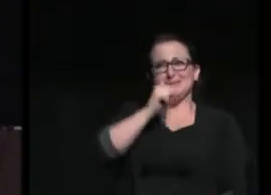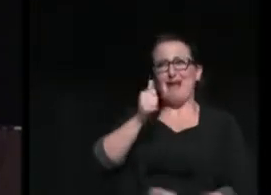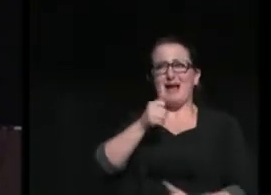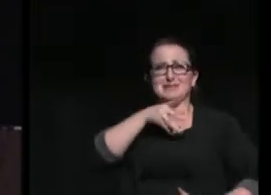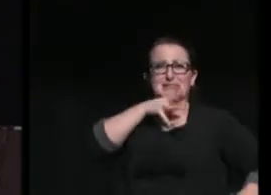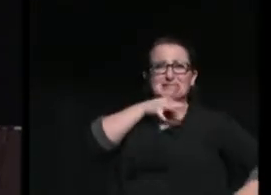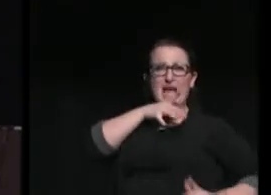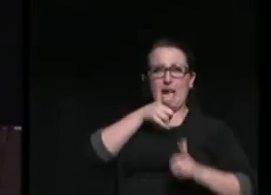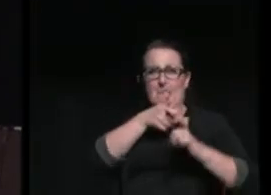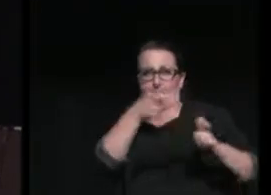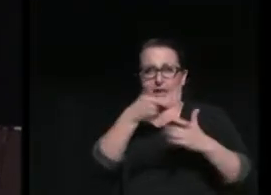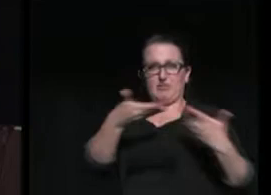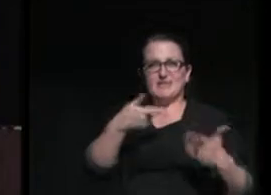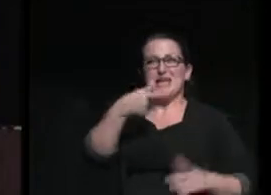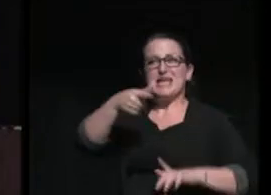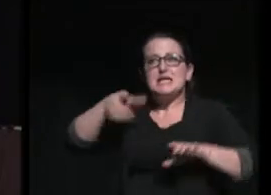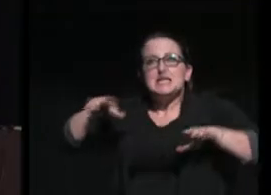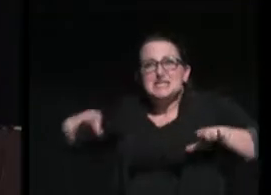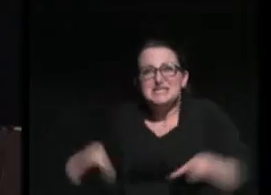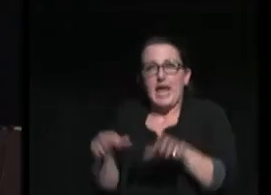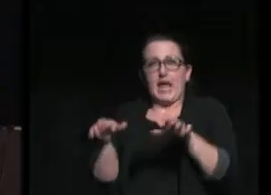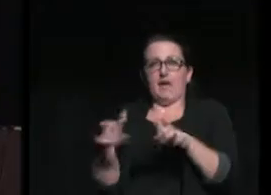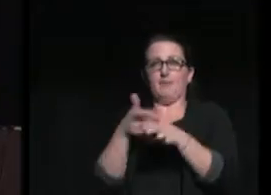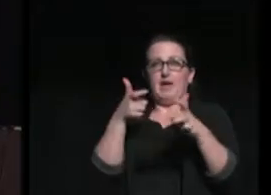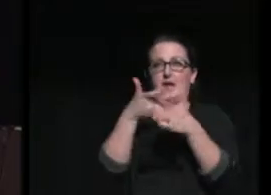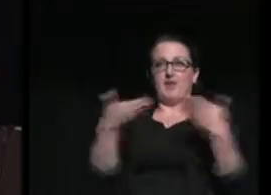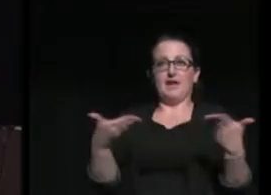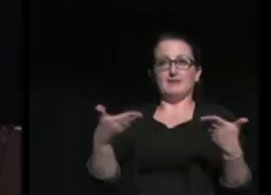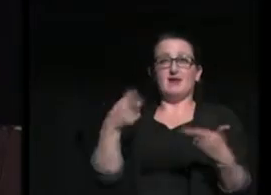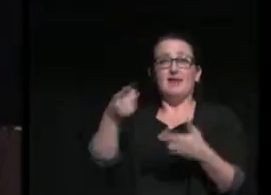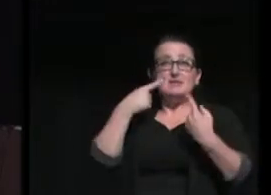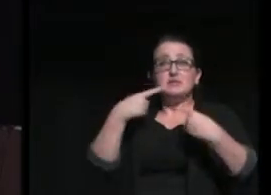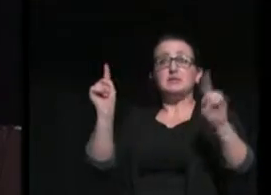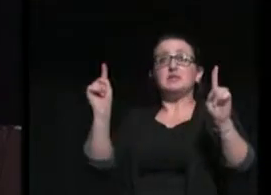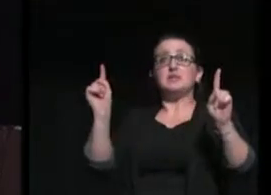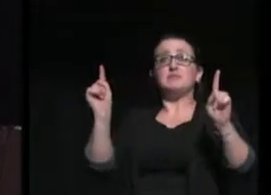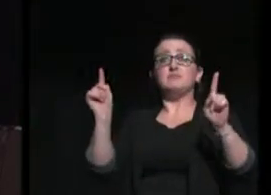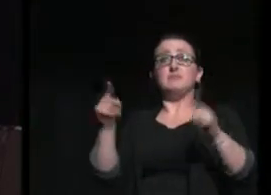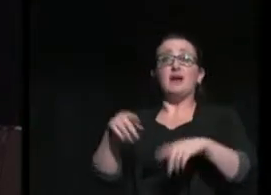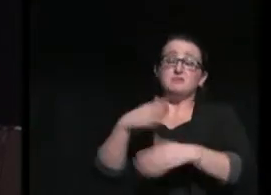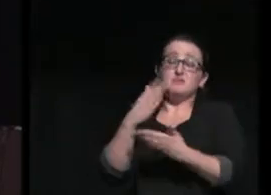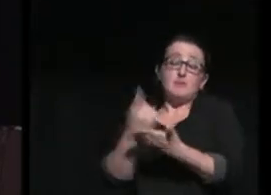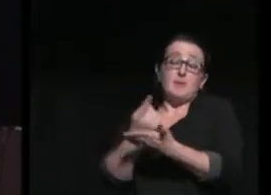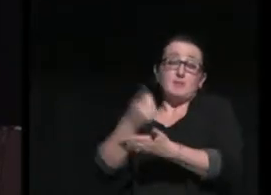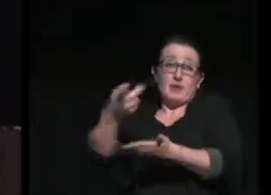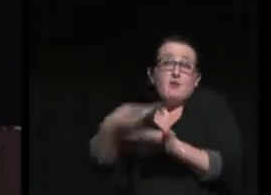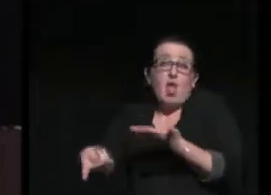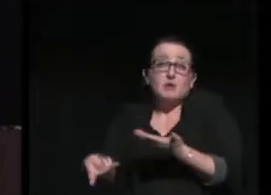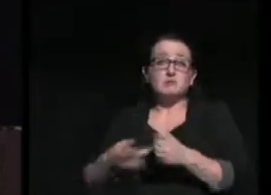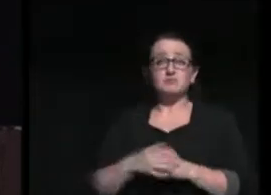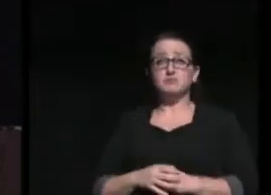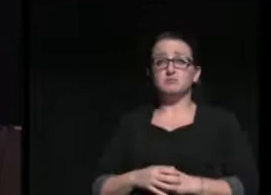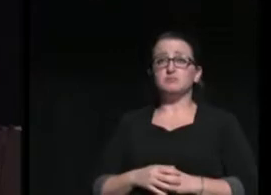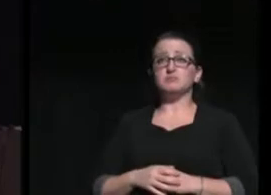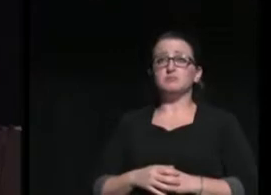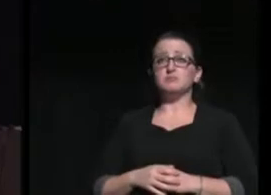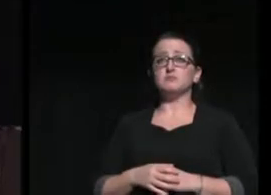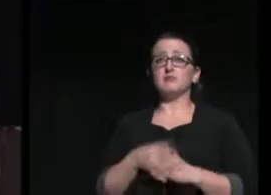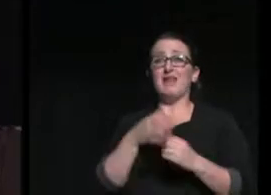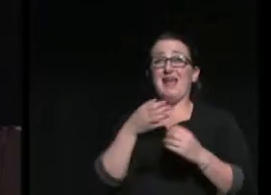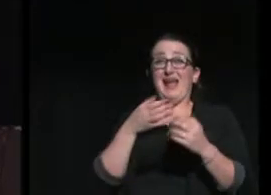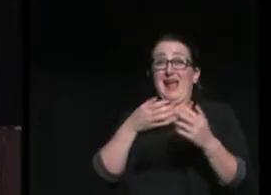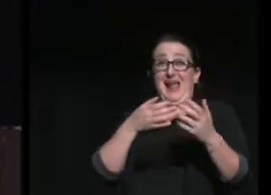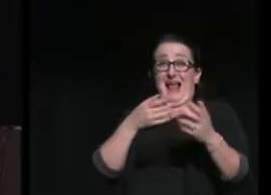did big things. And by doing so, he succeeded, and at times he failed. Even after he left the